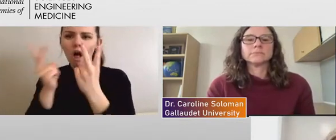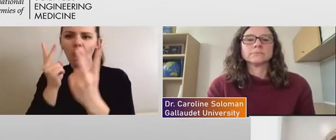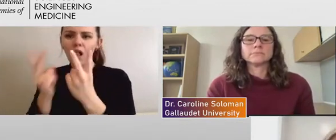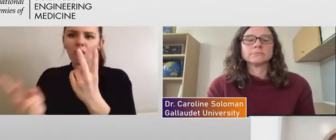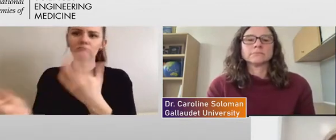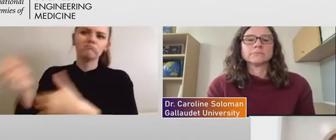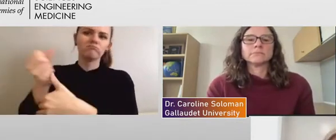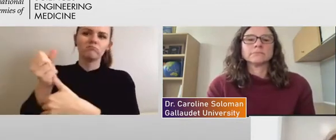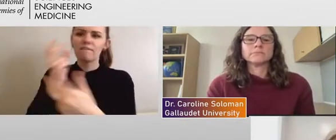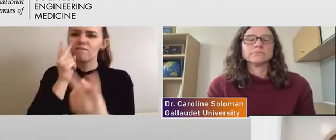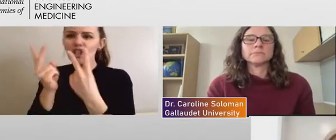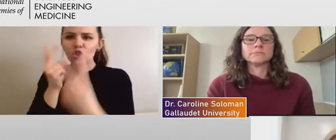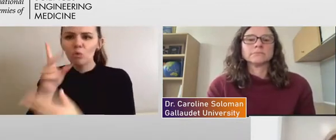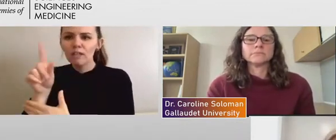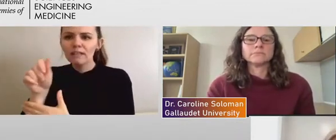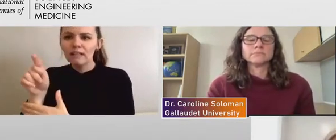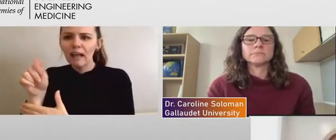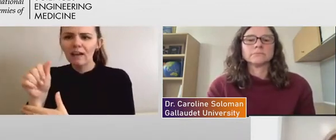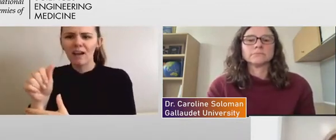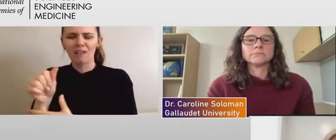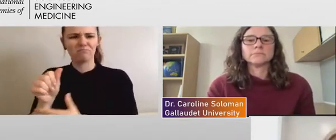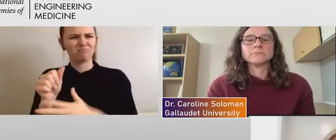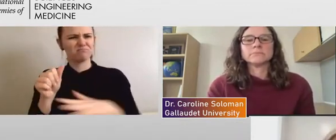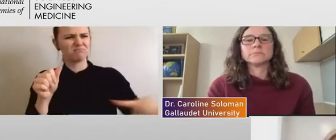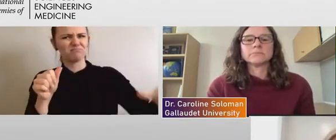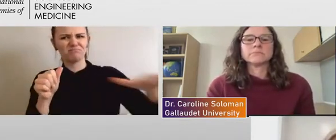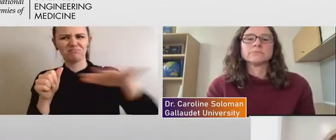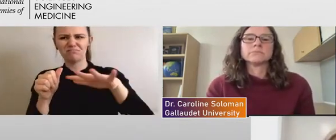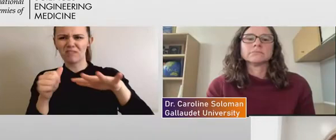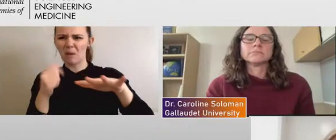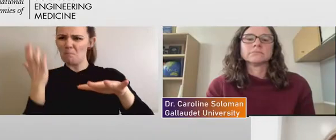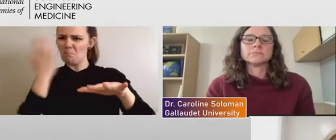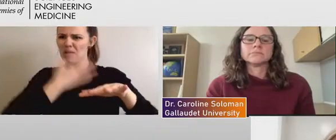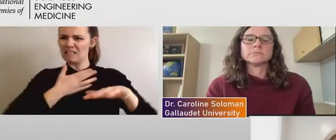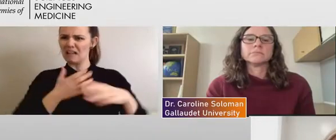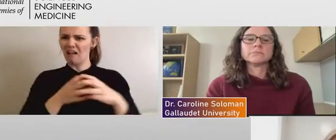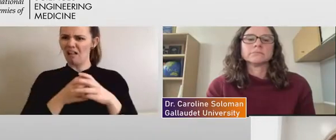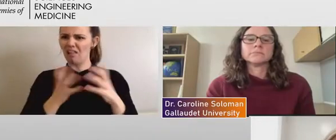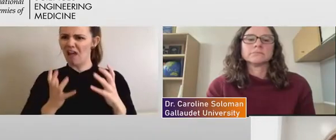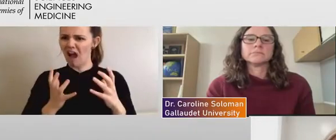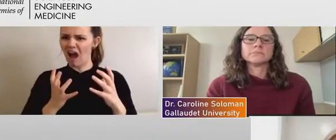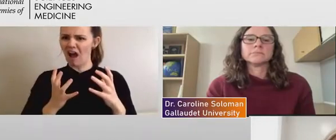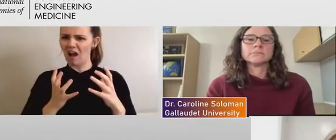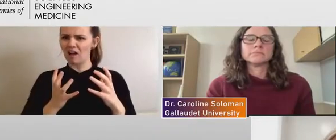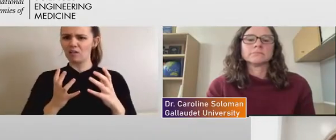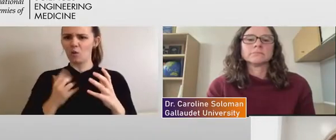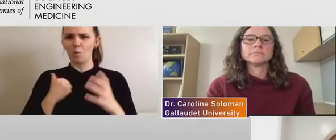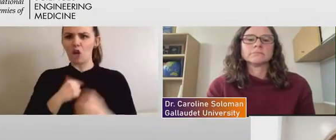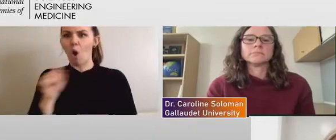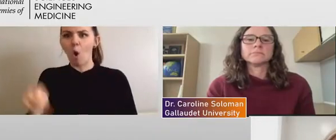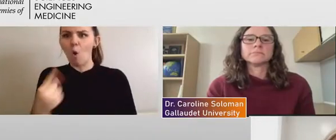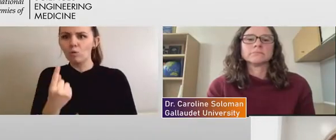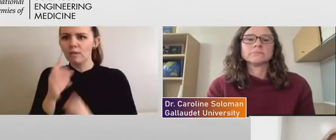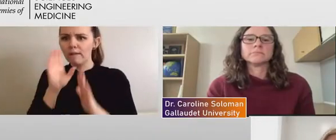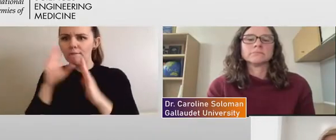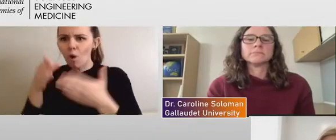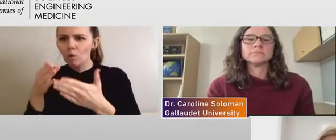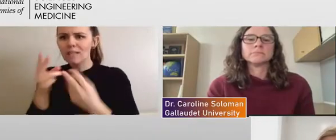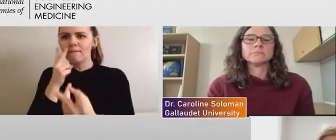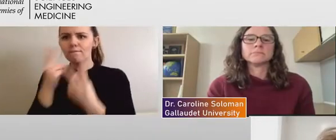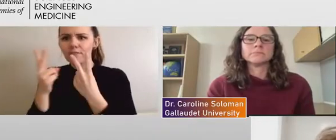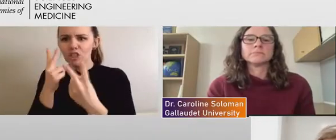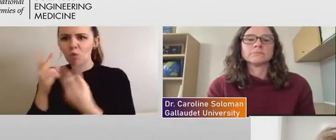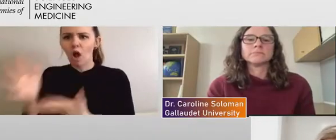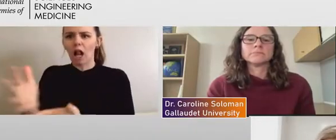just looking at, um, data in terms of collection, uh, from a visual aspect, um,